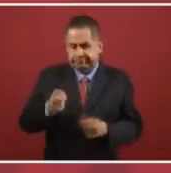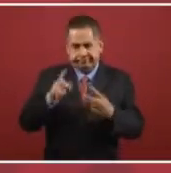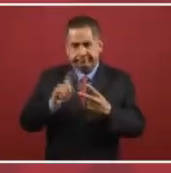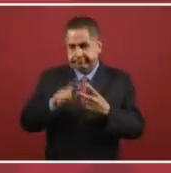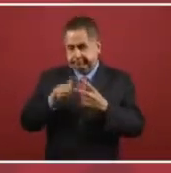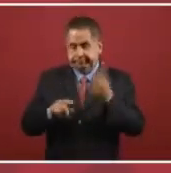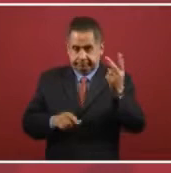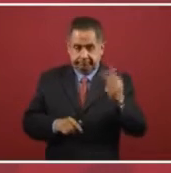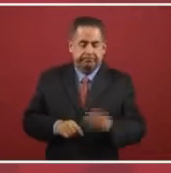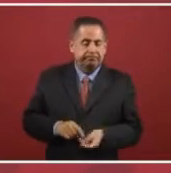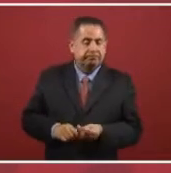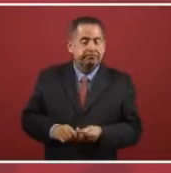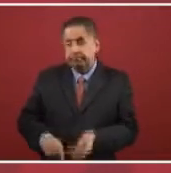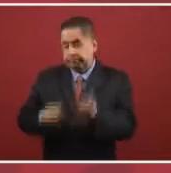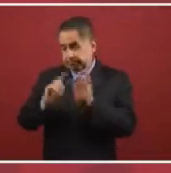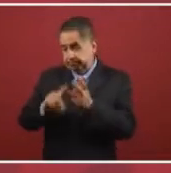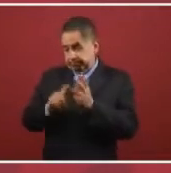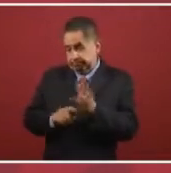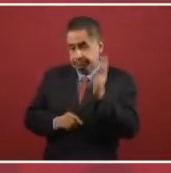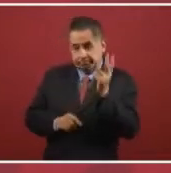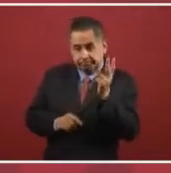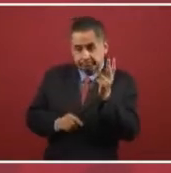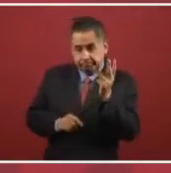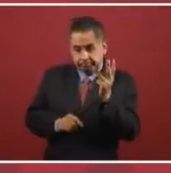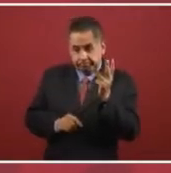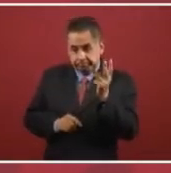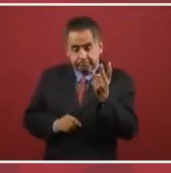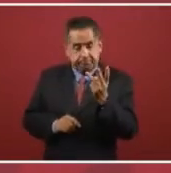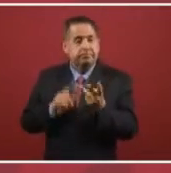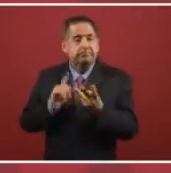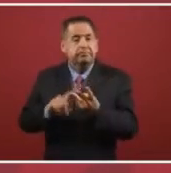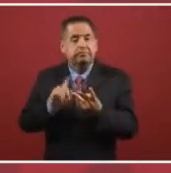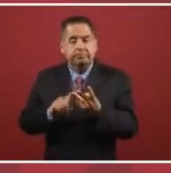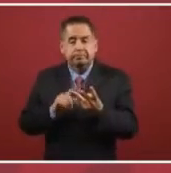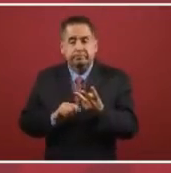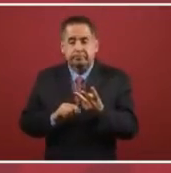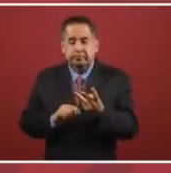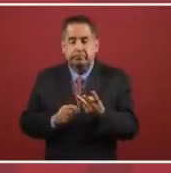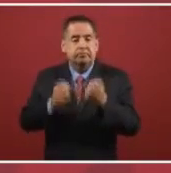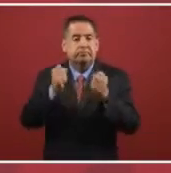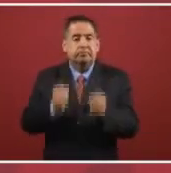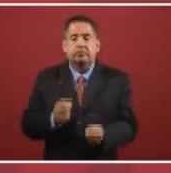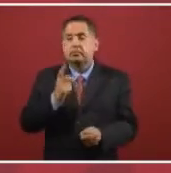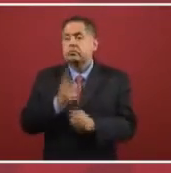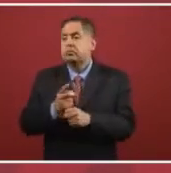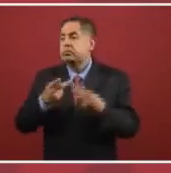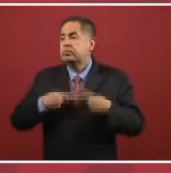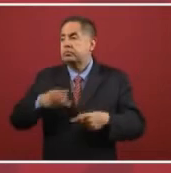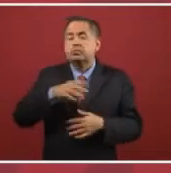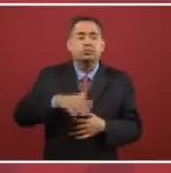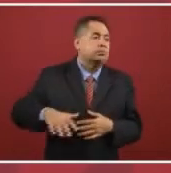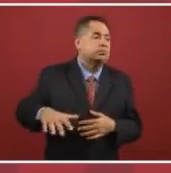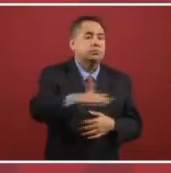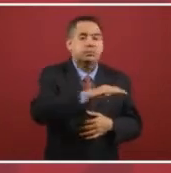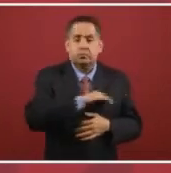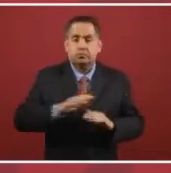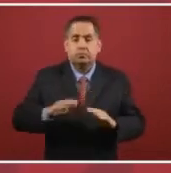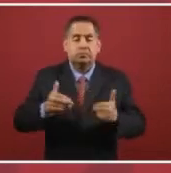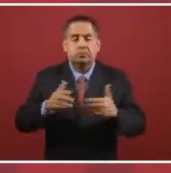That's the second part. And the third part. Is the security. Public security.